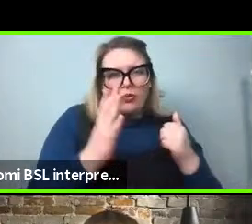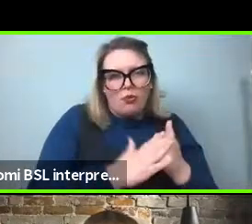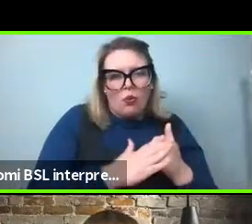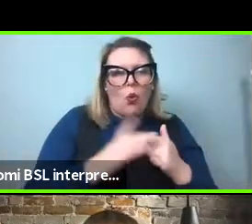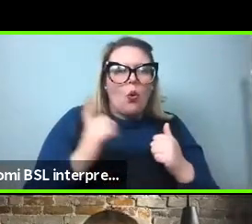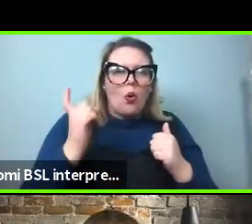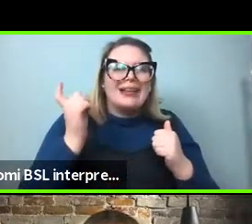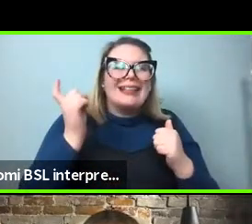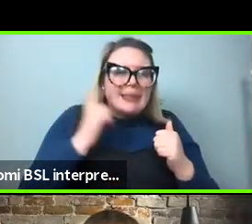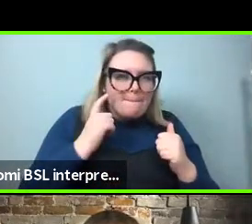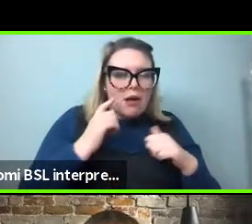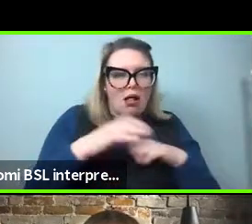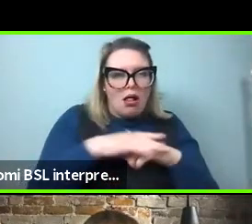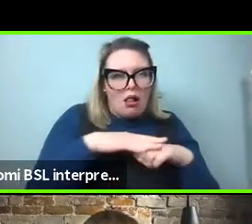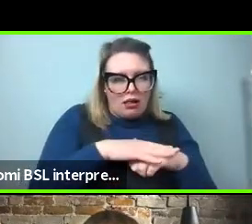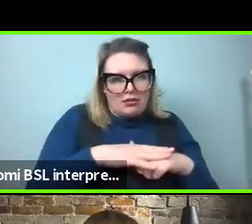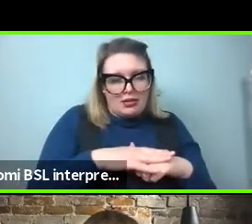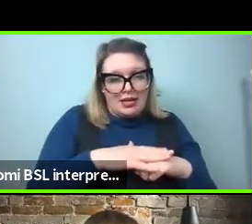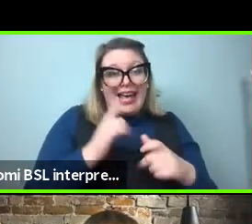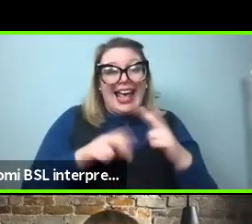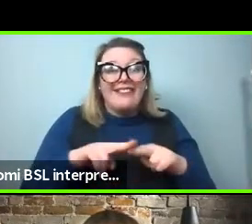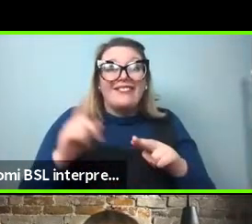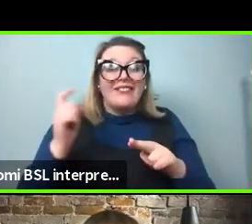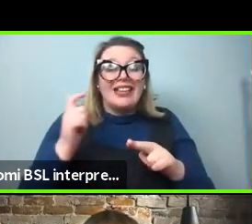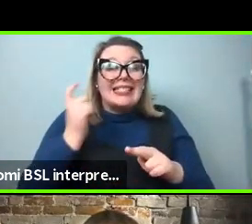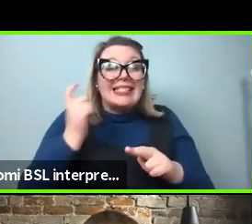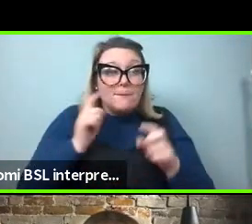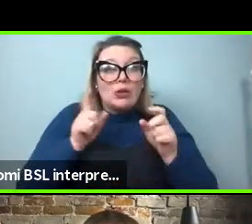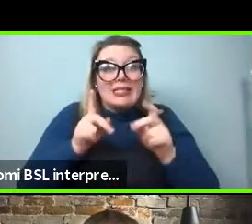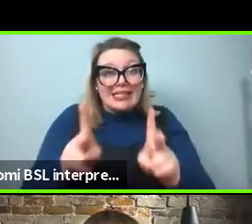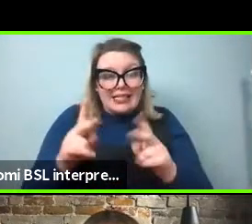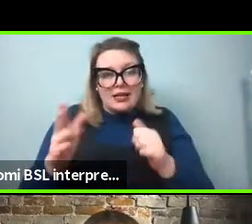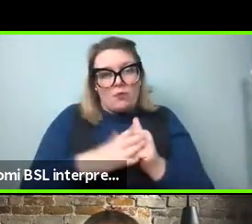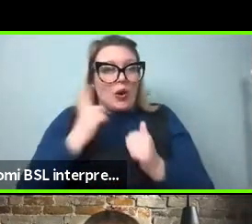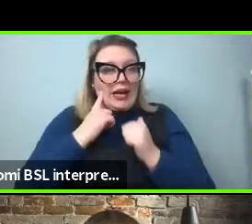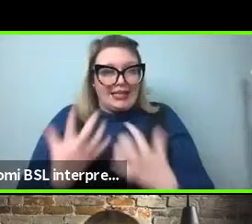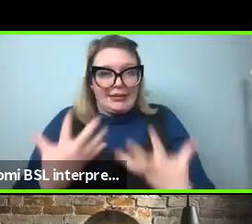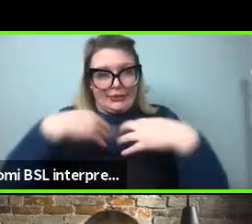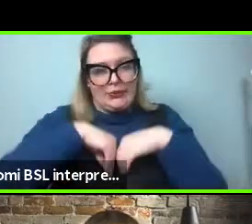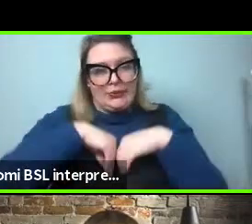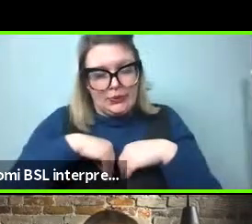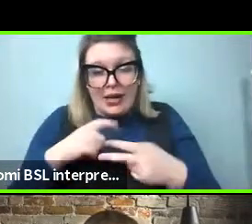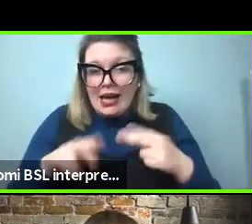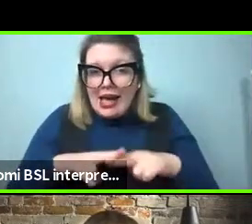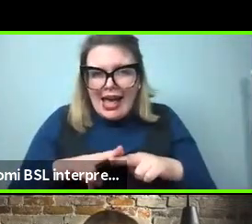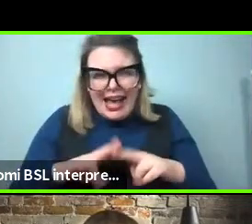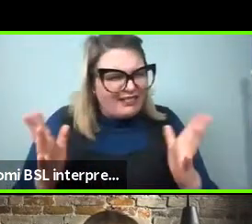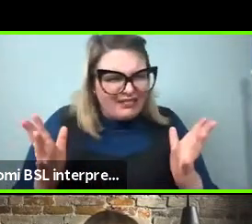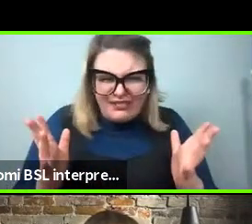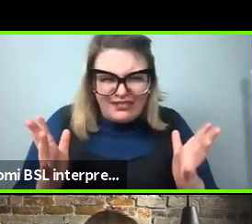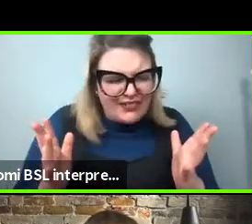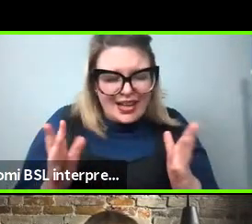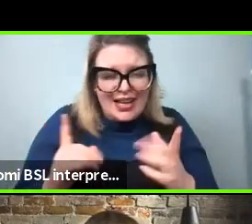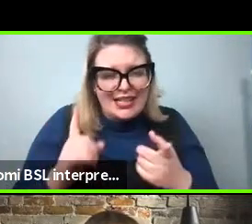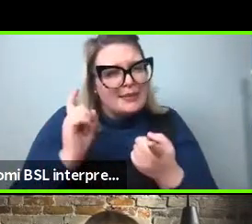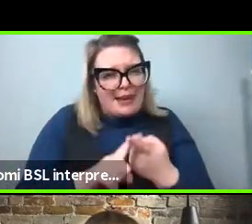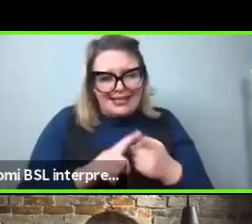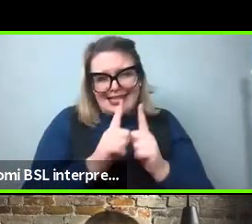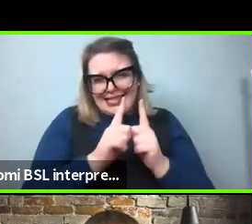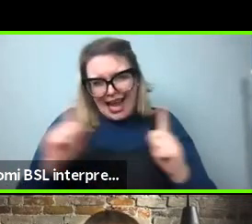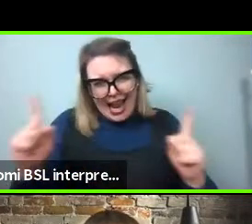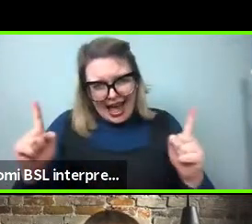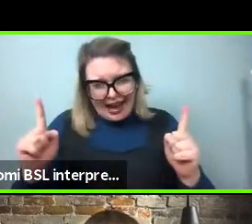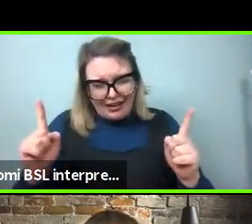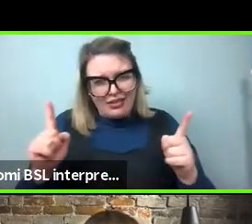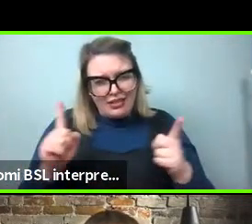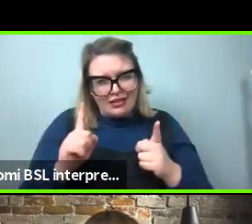of the system that has to be learned. And so there have to, so that's where we don't see the, in the dependency length minimization that they're not on the, on